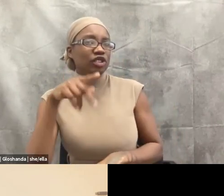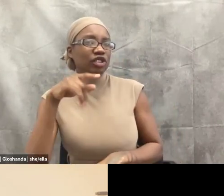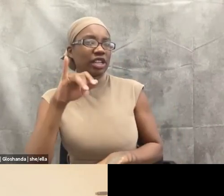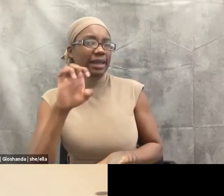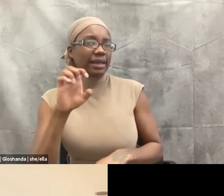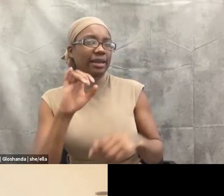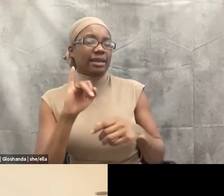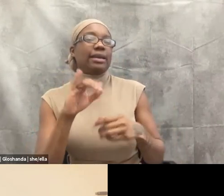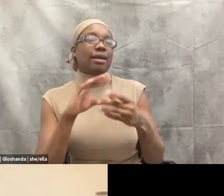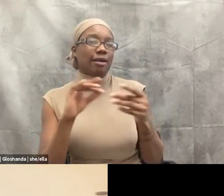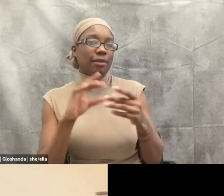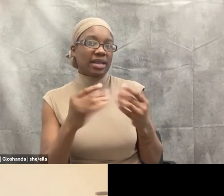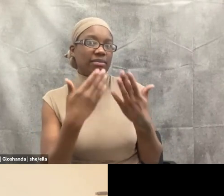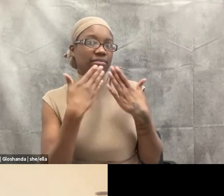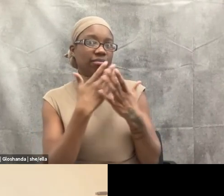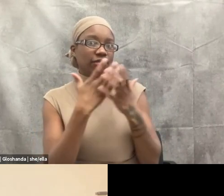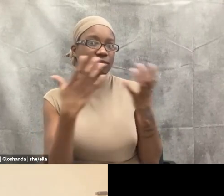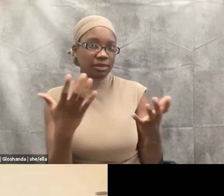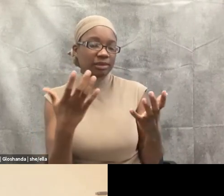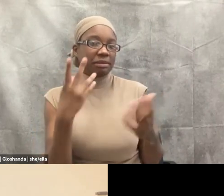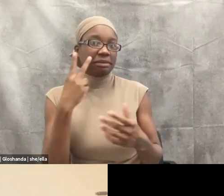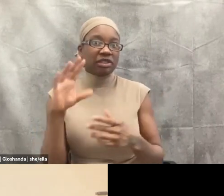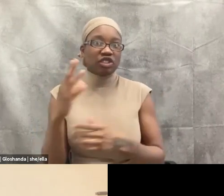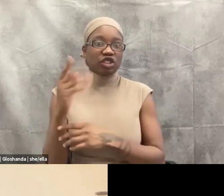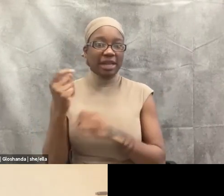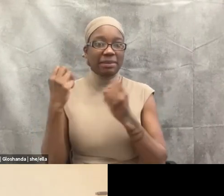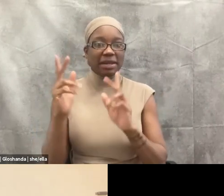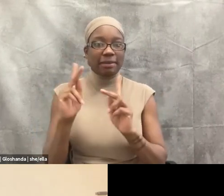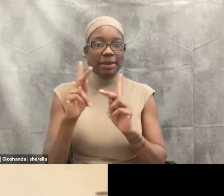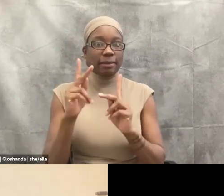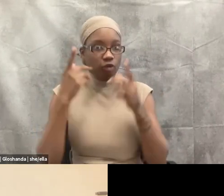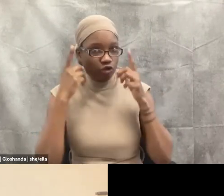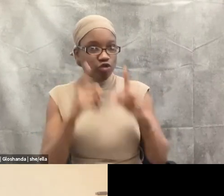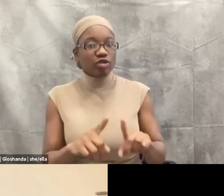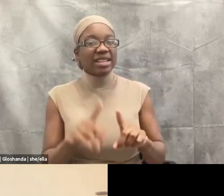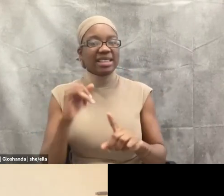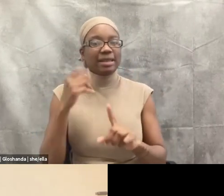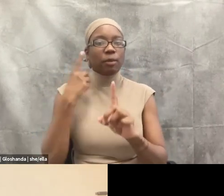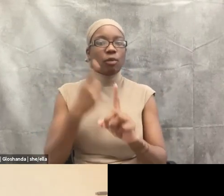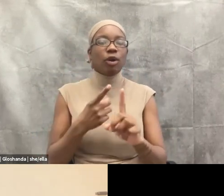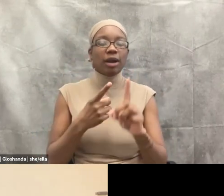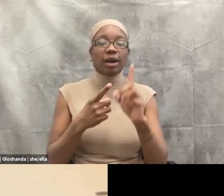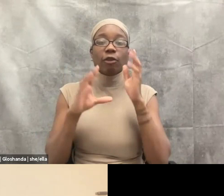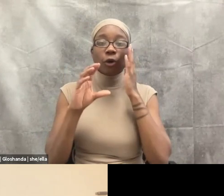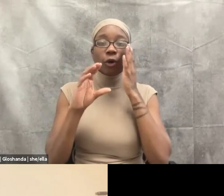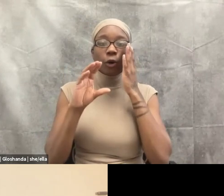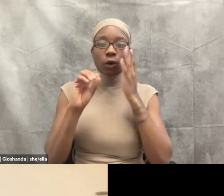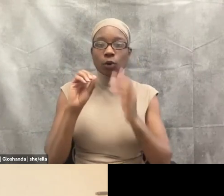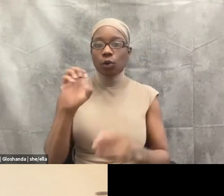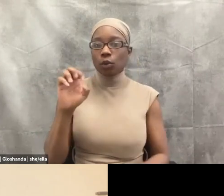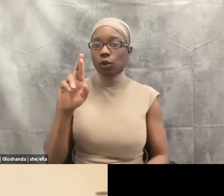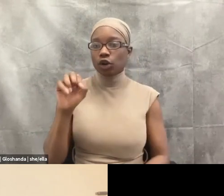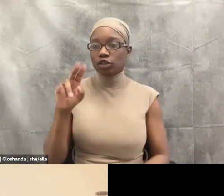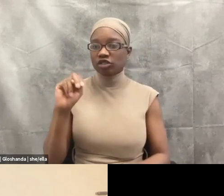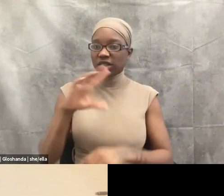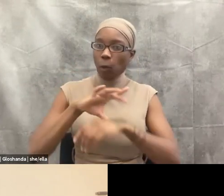of, of this coercion and having us be thankful for the coercion in order, um,